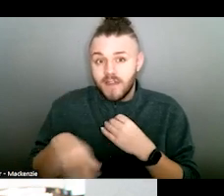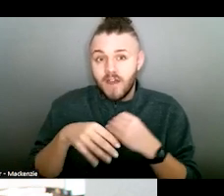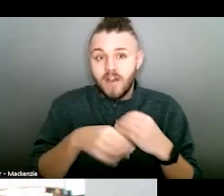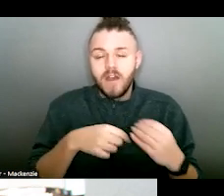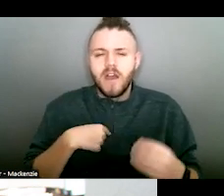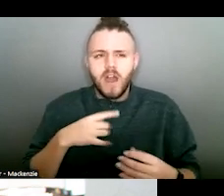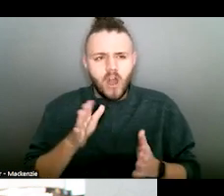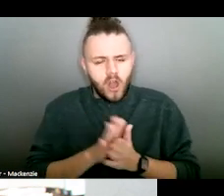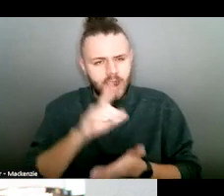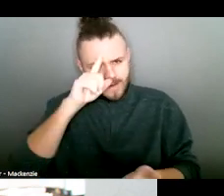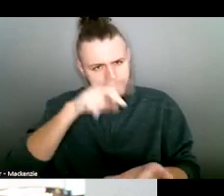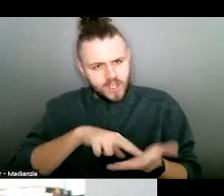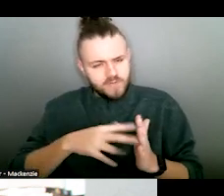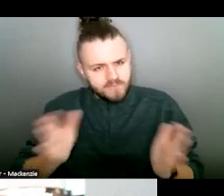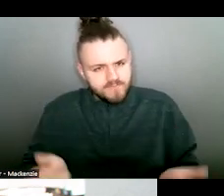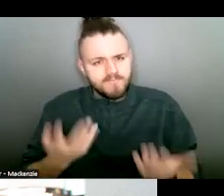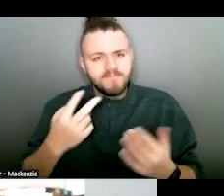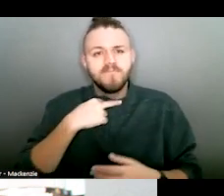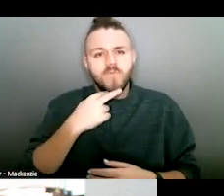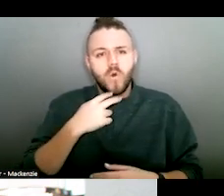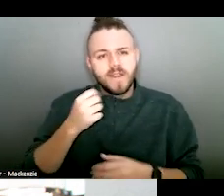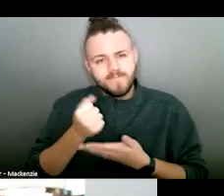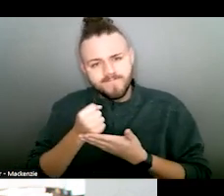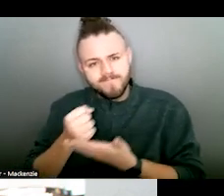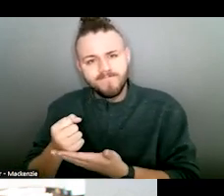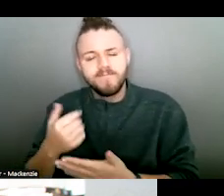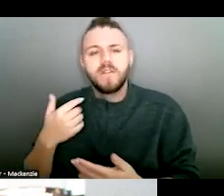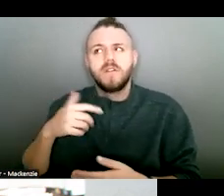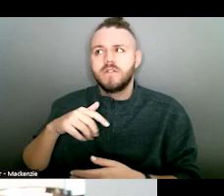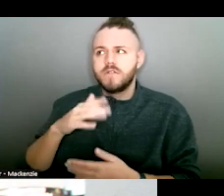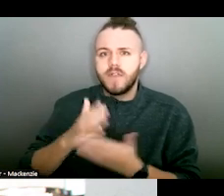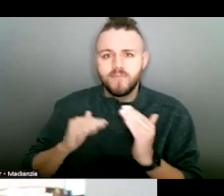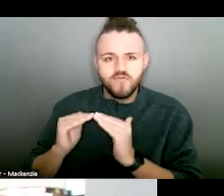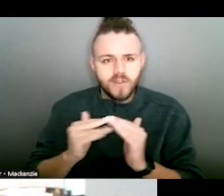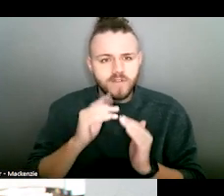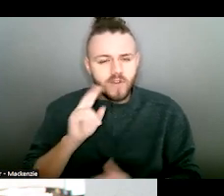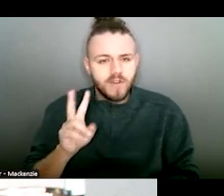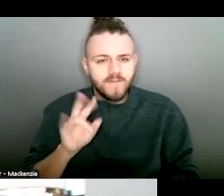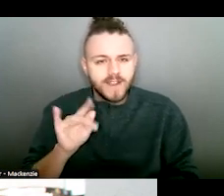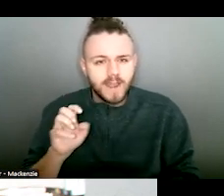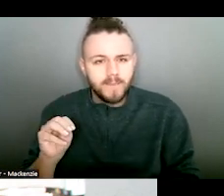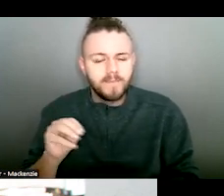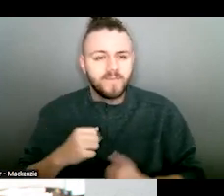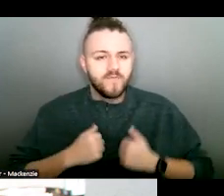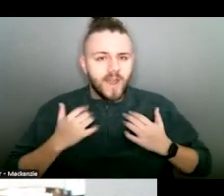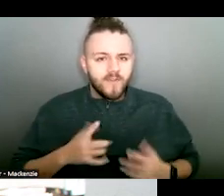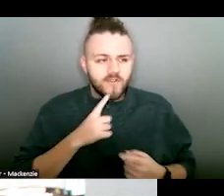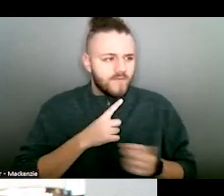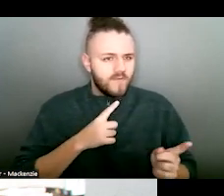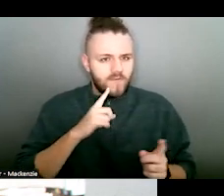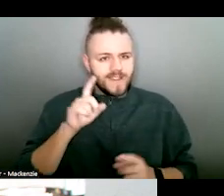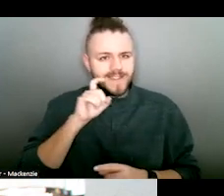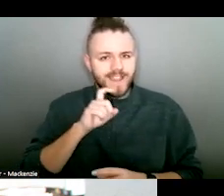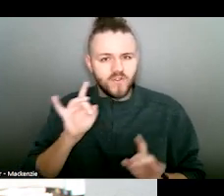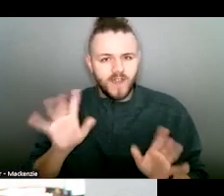have been on a mission to be a voice and a champion of legislation in hopes to deliver justice for victims and survivors of sexual